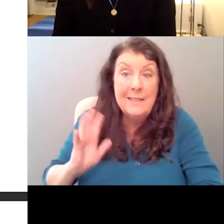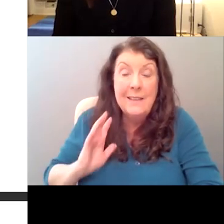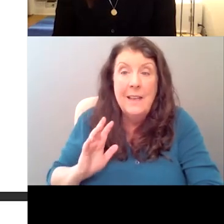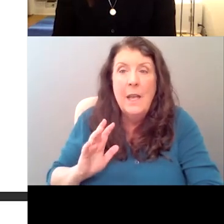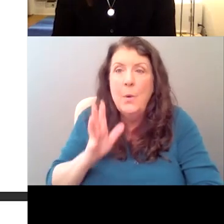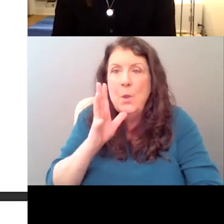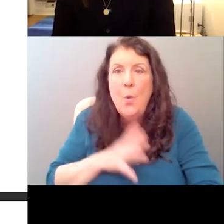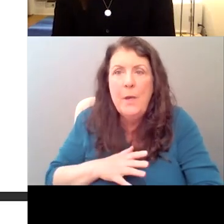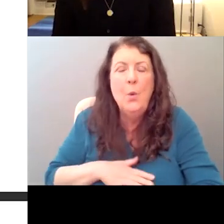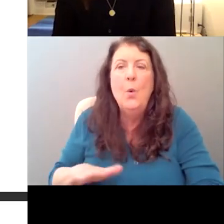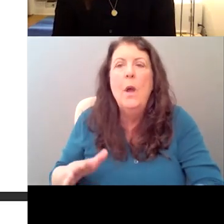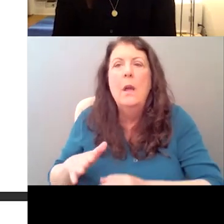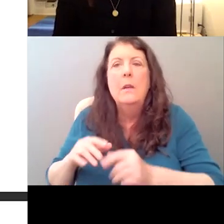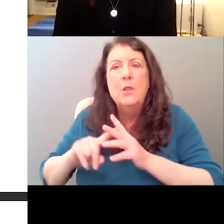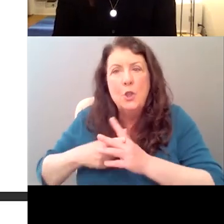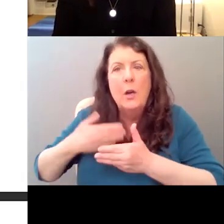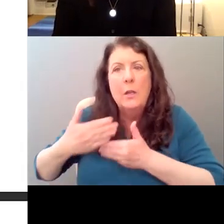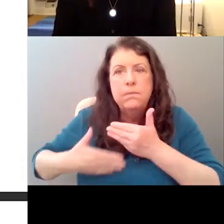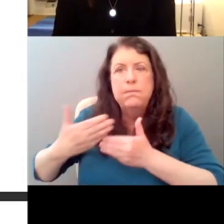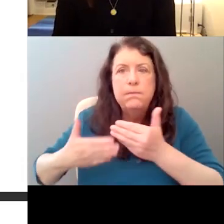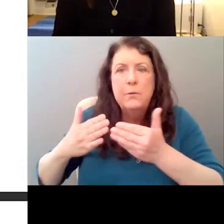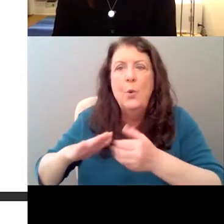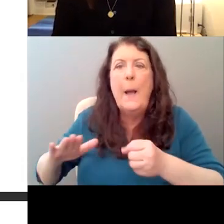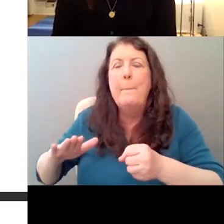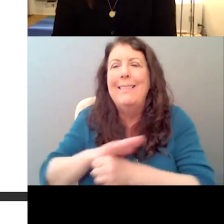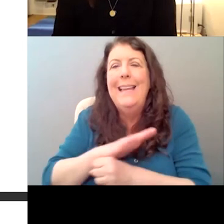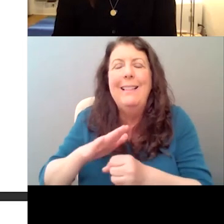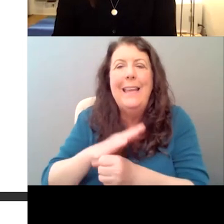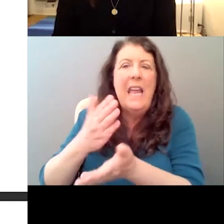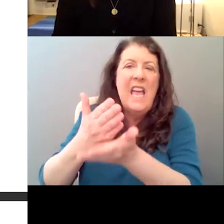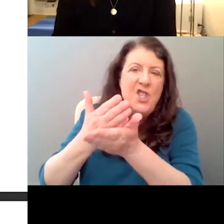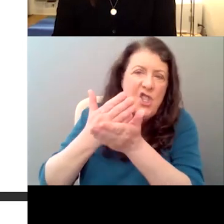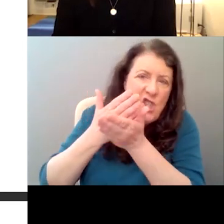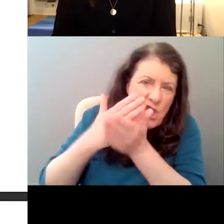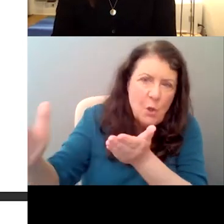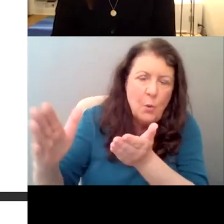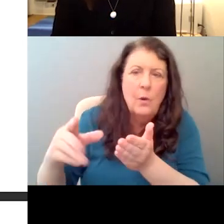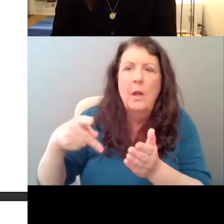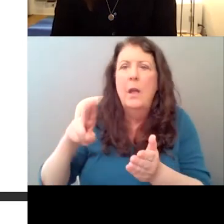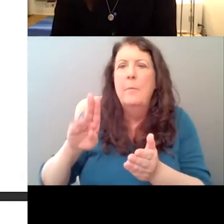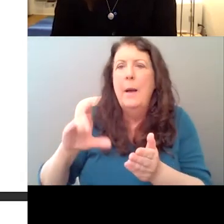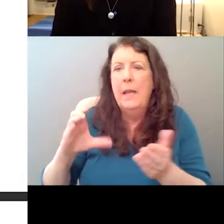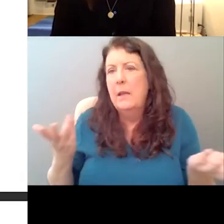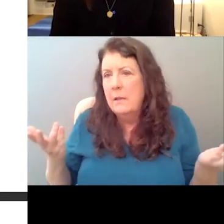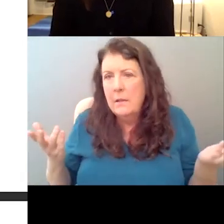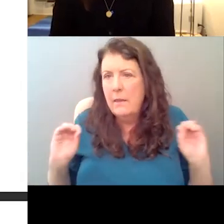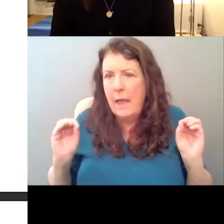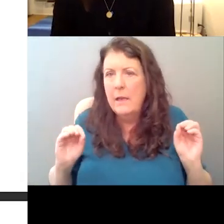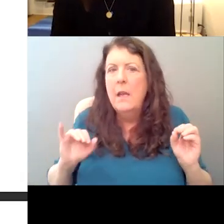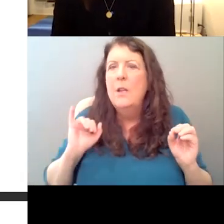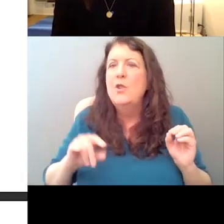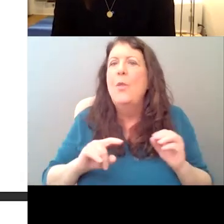starts to unpack that mystery or continues the unpacking of it. presents a set of ideas about perhaps